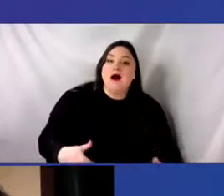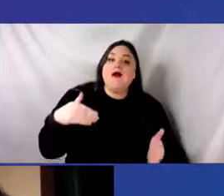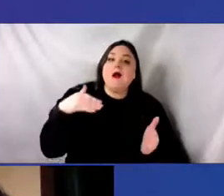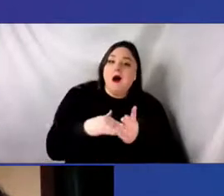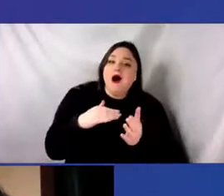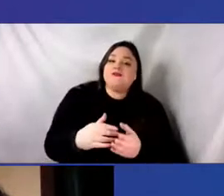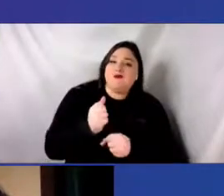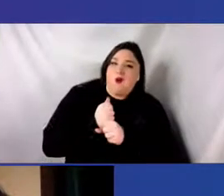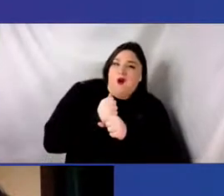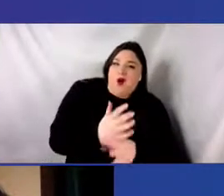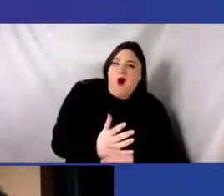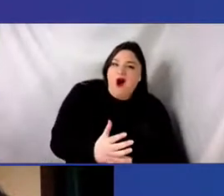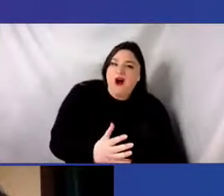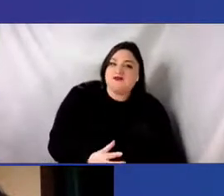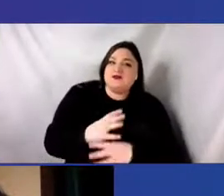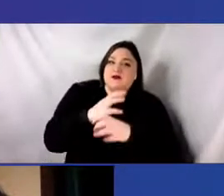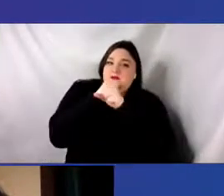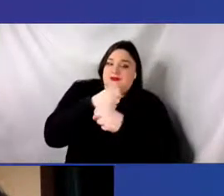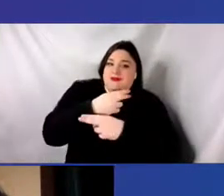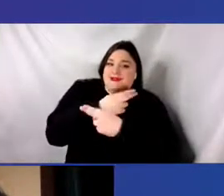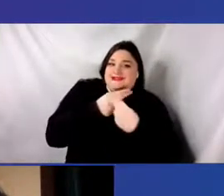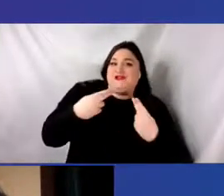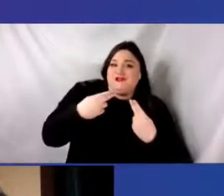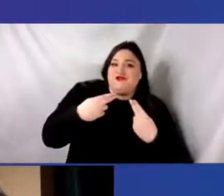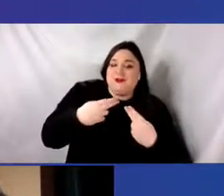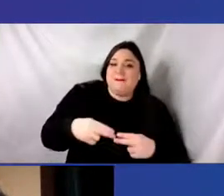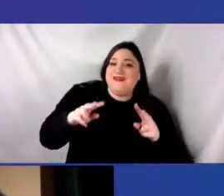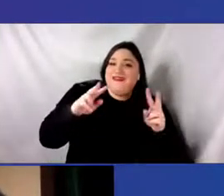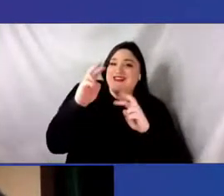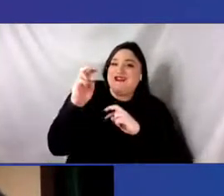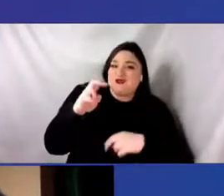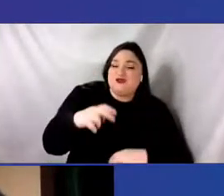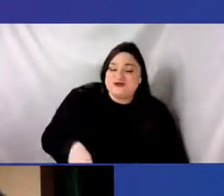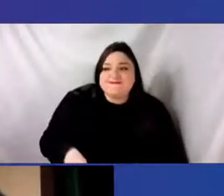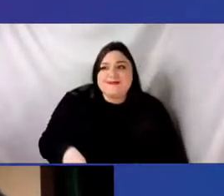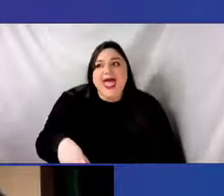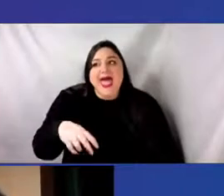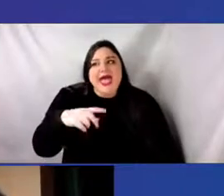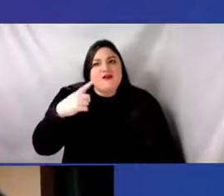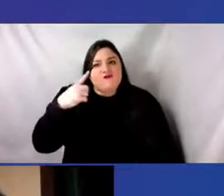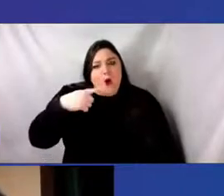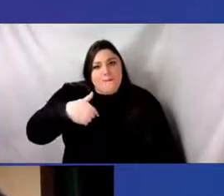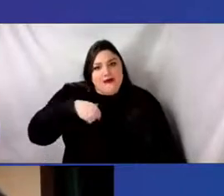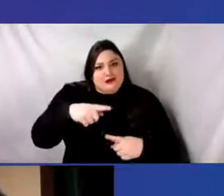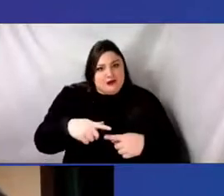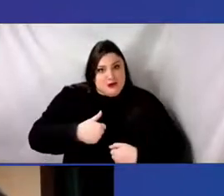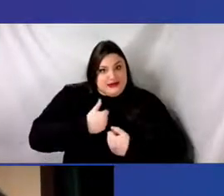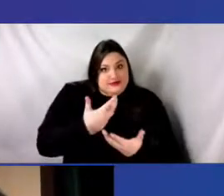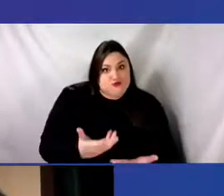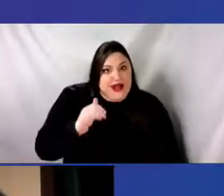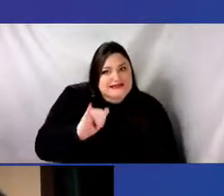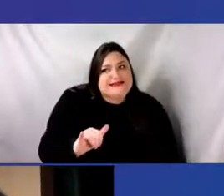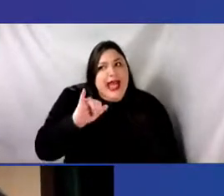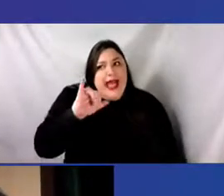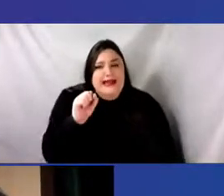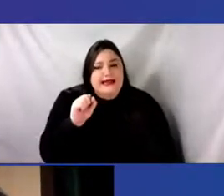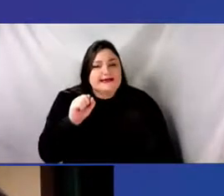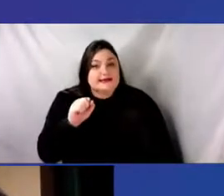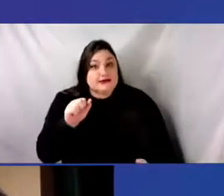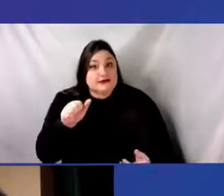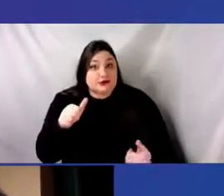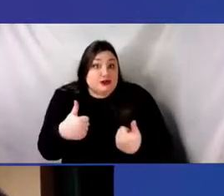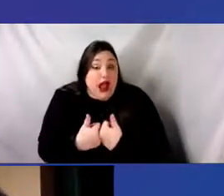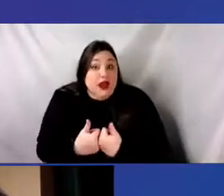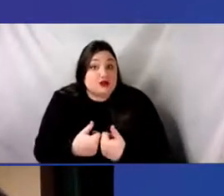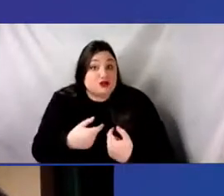very, talking about this is a struggle for me. And I wanted to say that this is an emotional issue